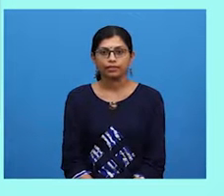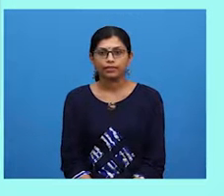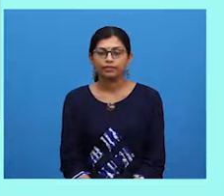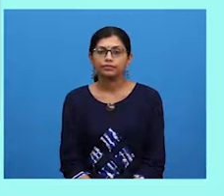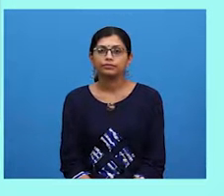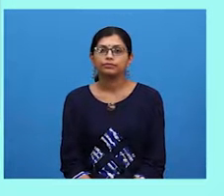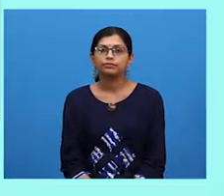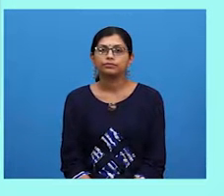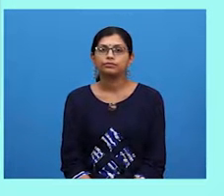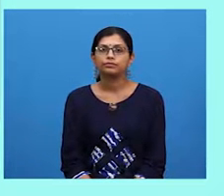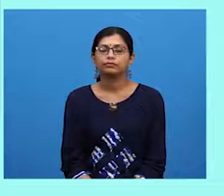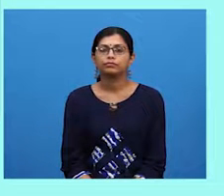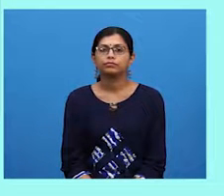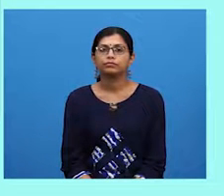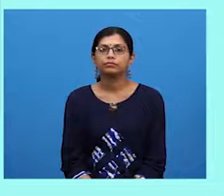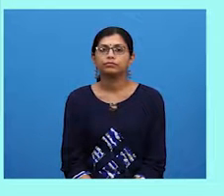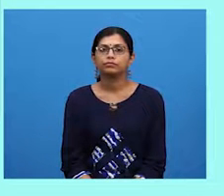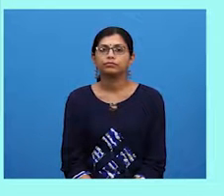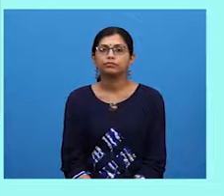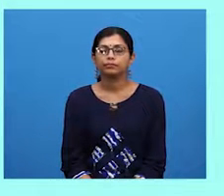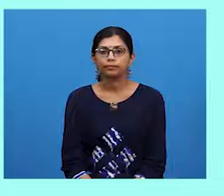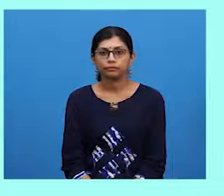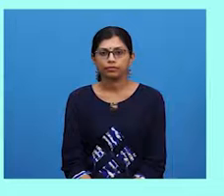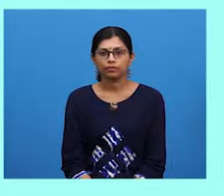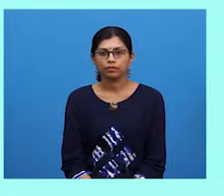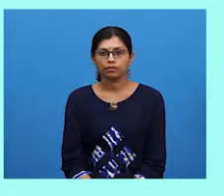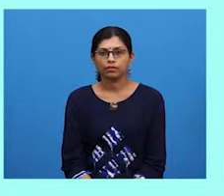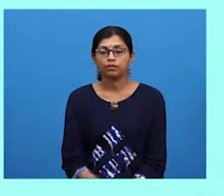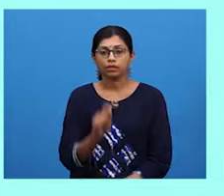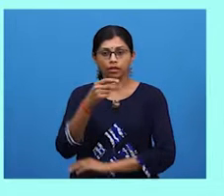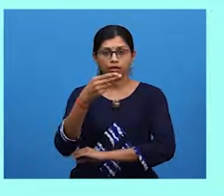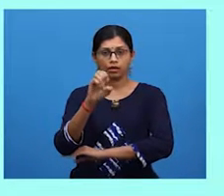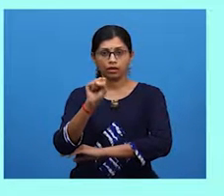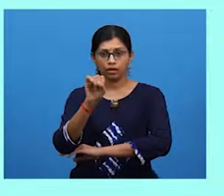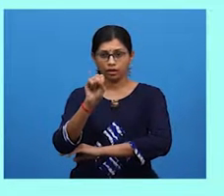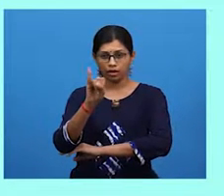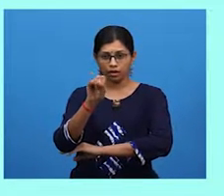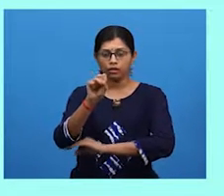The first thing you need to include in a thesis statement.